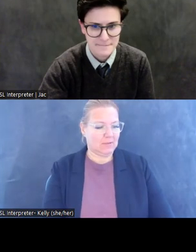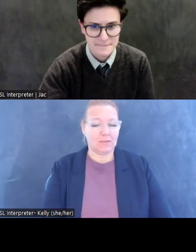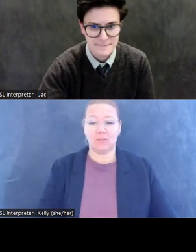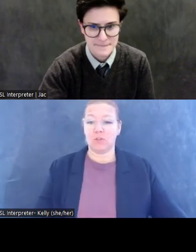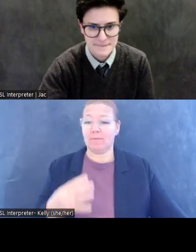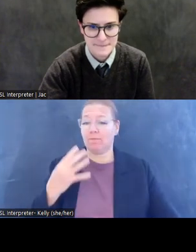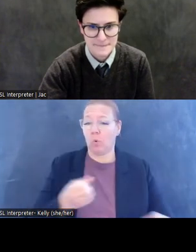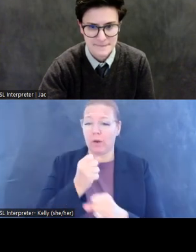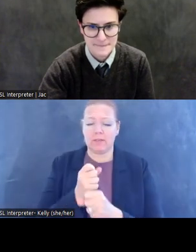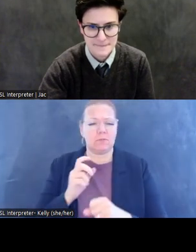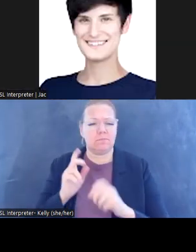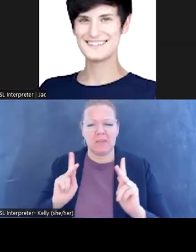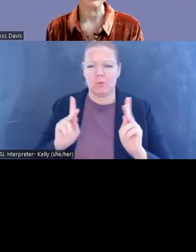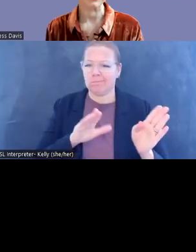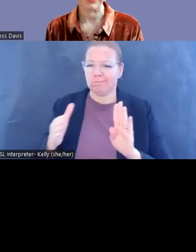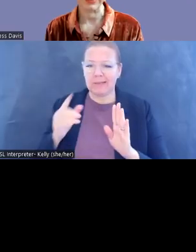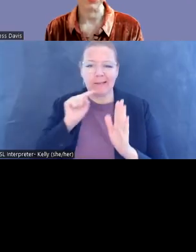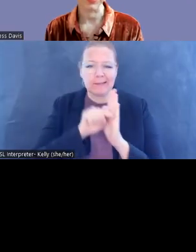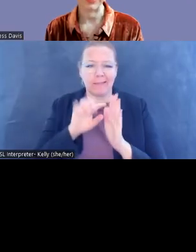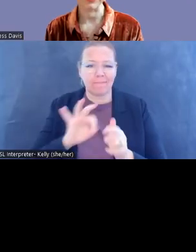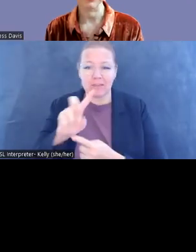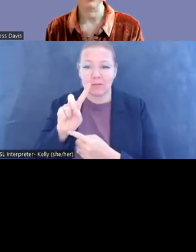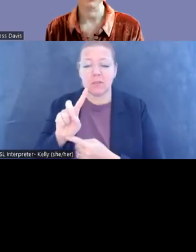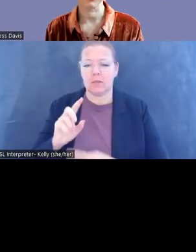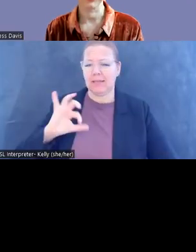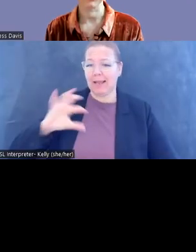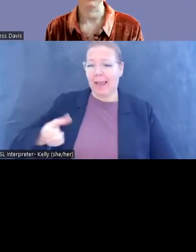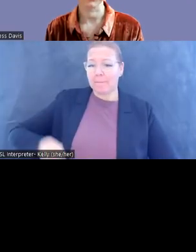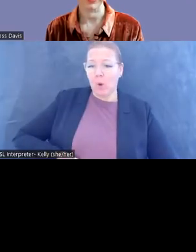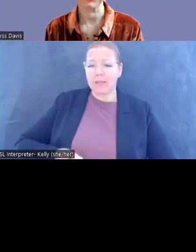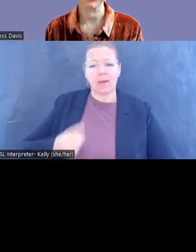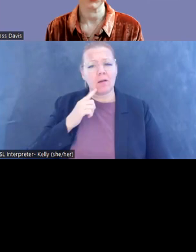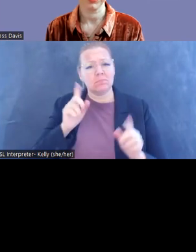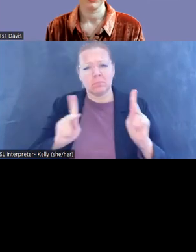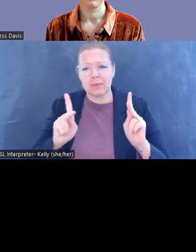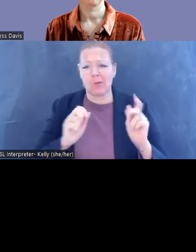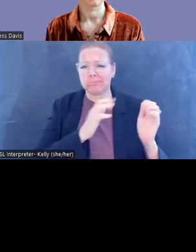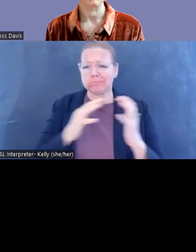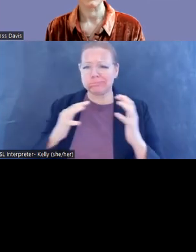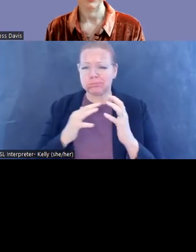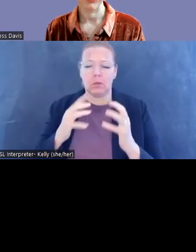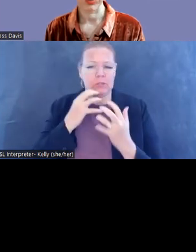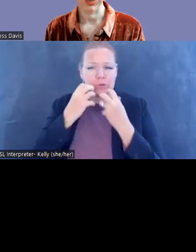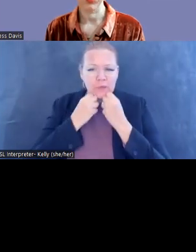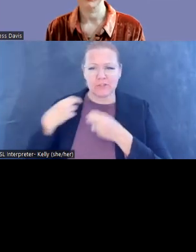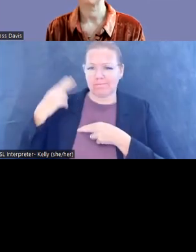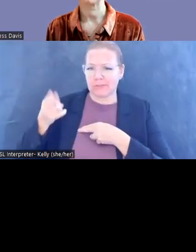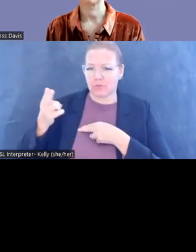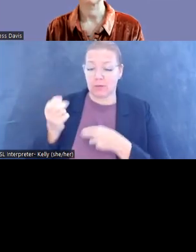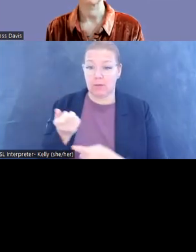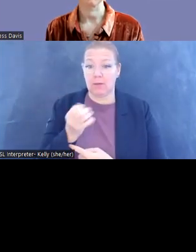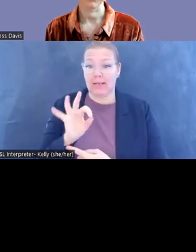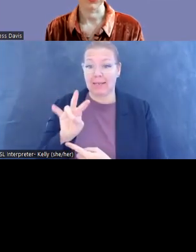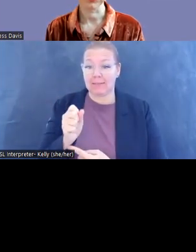These attacks against the Cambodian people went hand-in-hand with attacks against their rich cultural heritage. From 1970 onward,